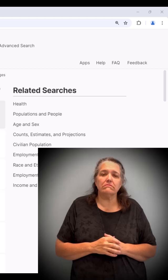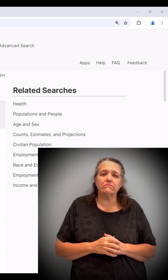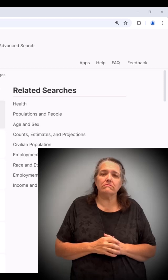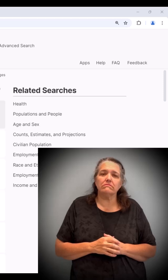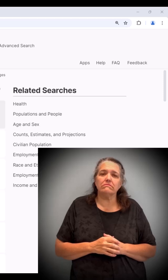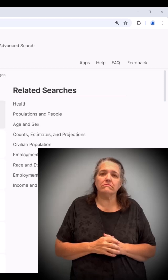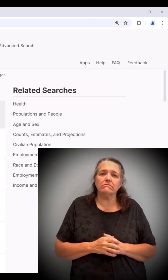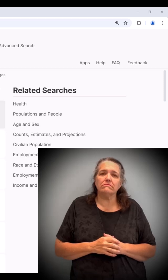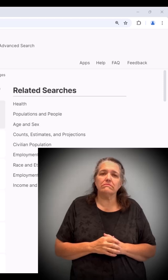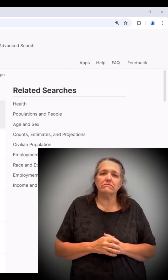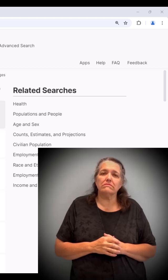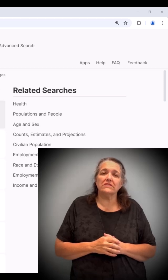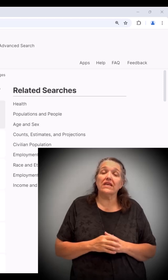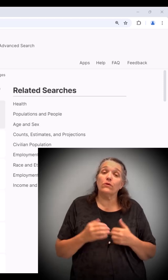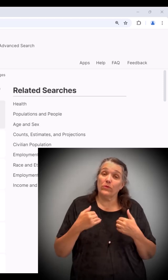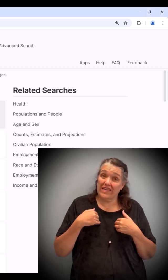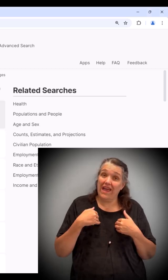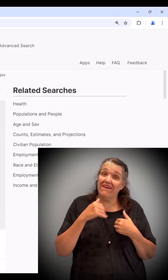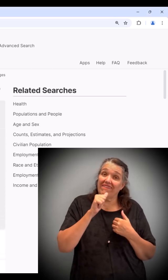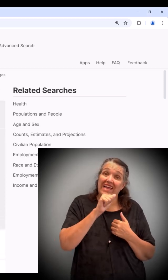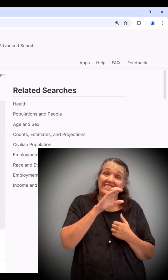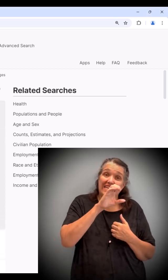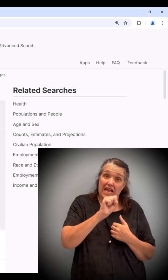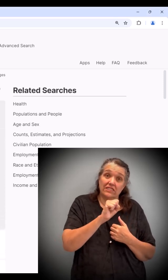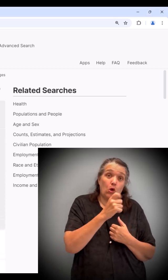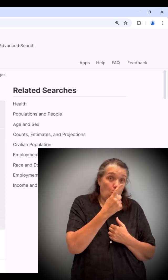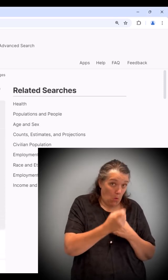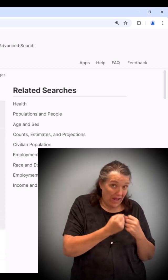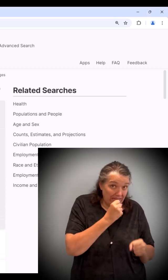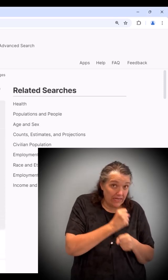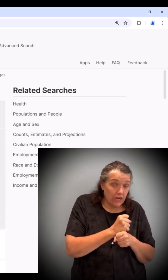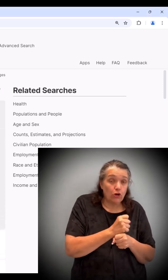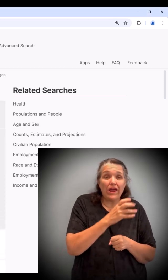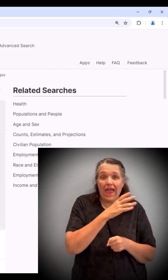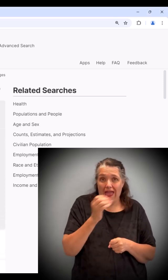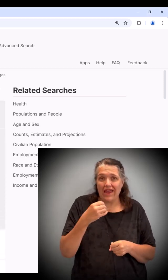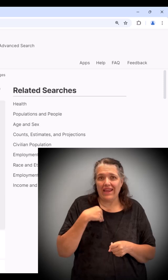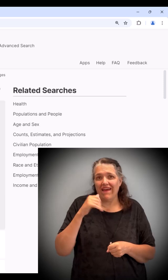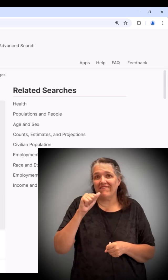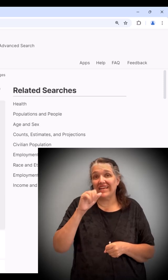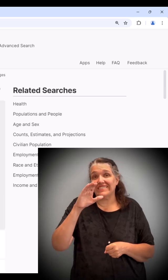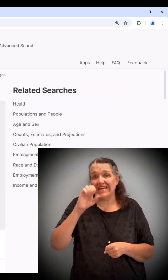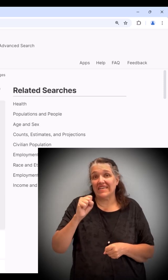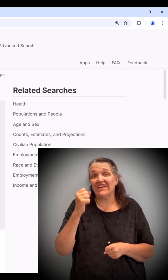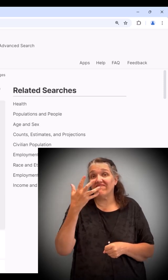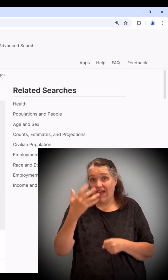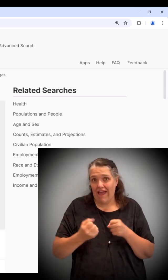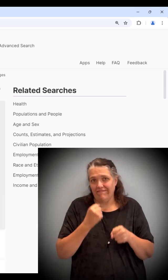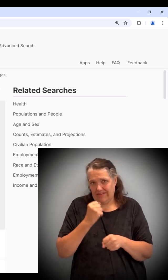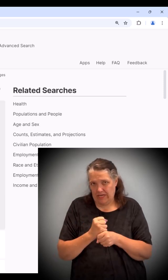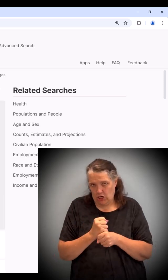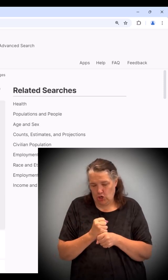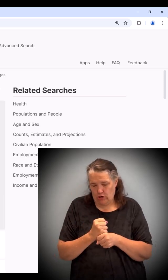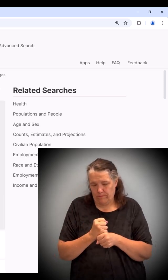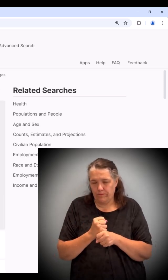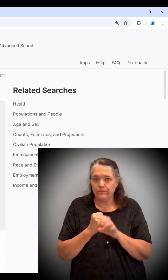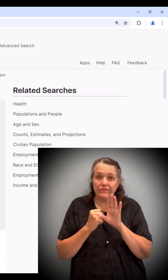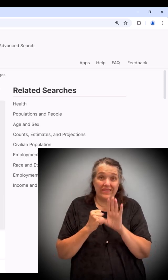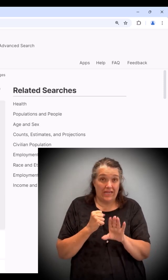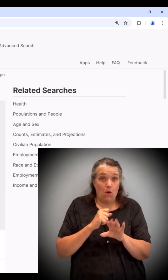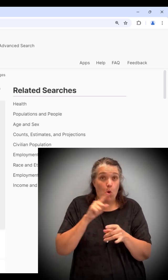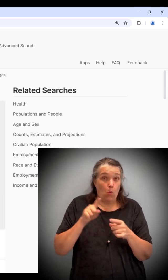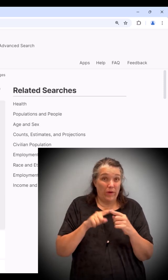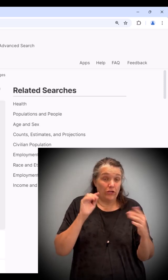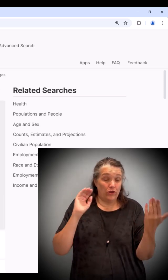Be sure to only compare non-overlapping data sets such as one year to one year and five year to five year.